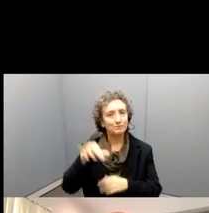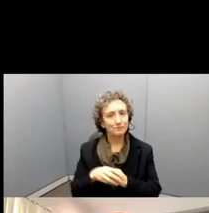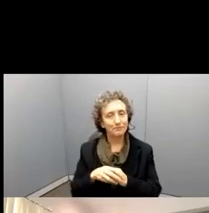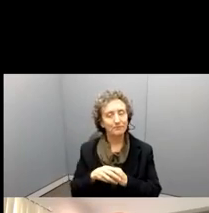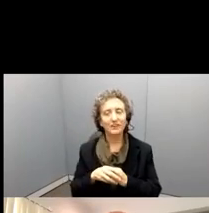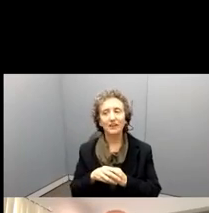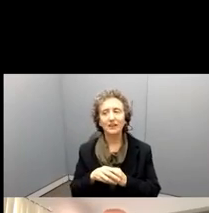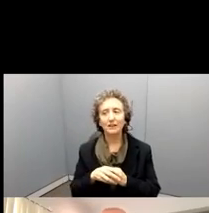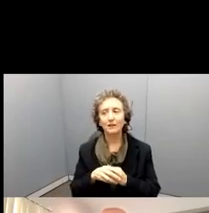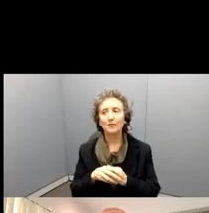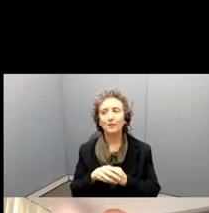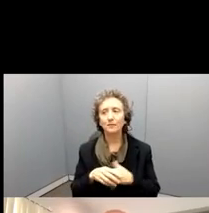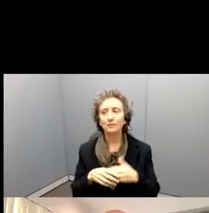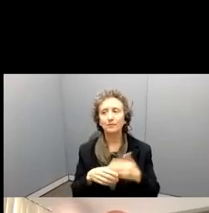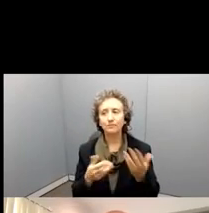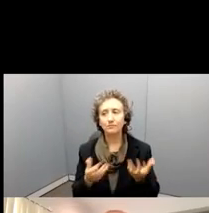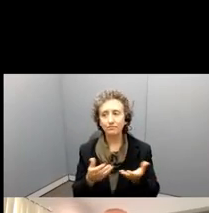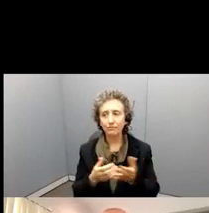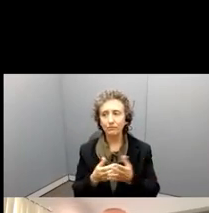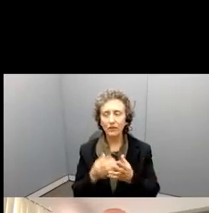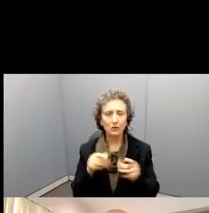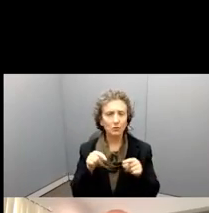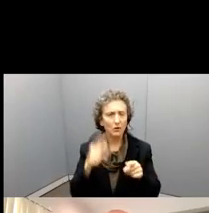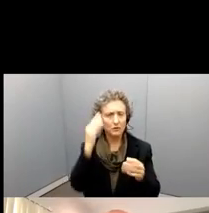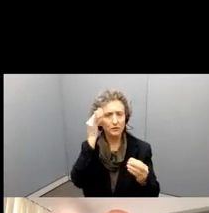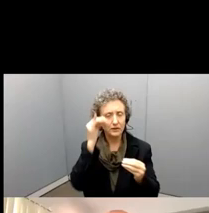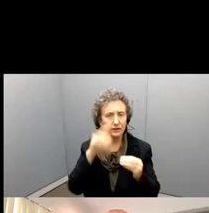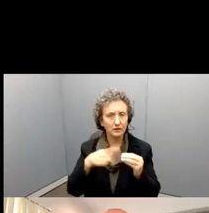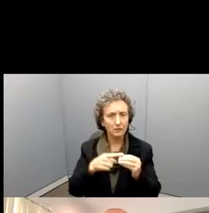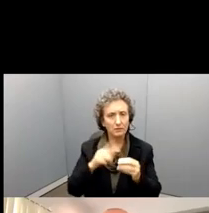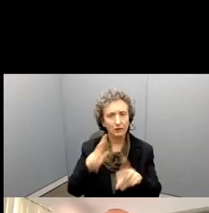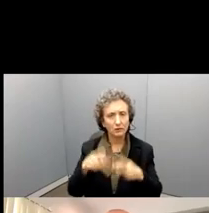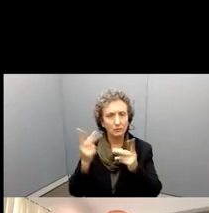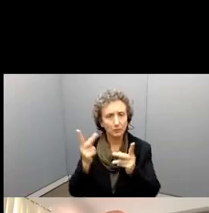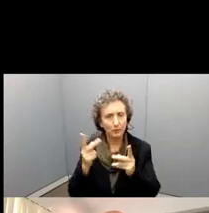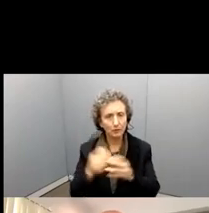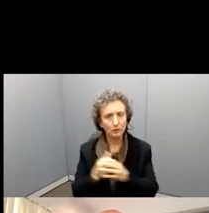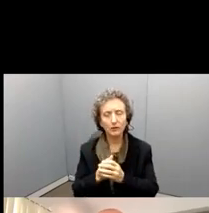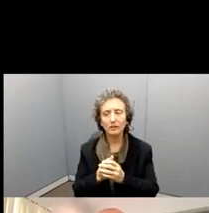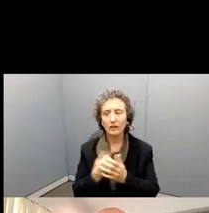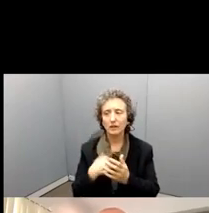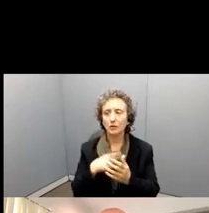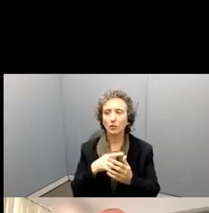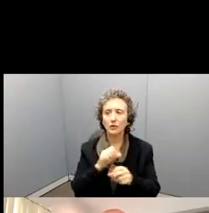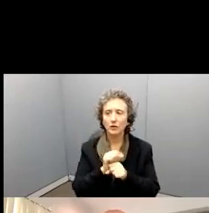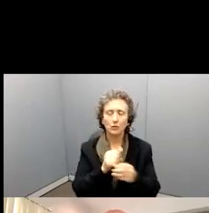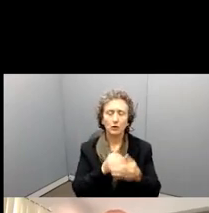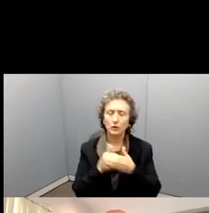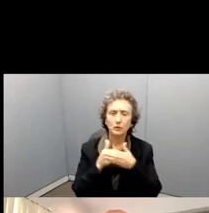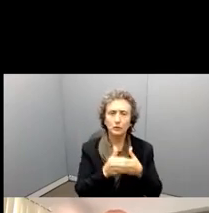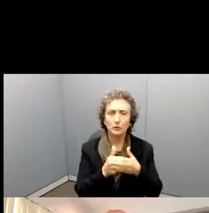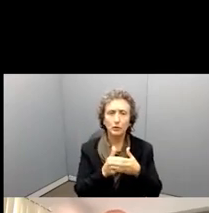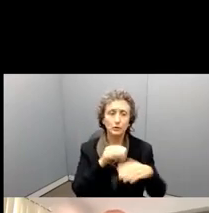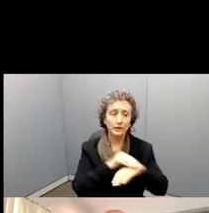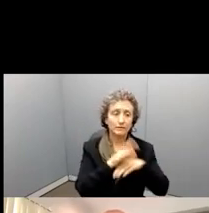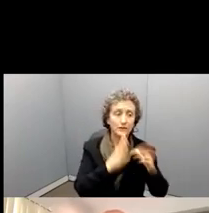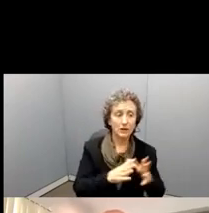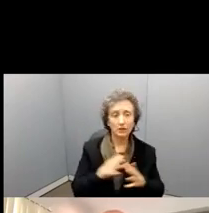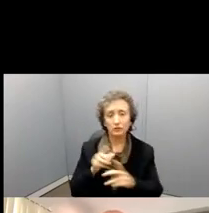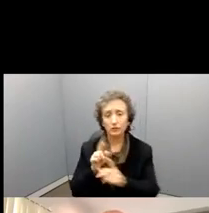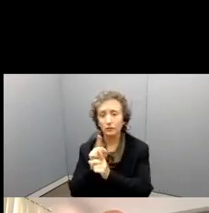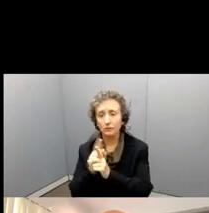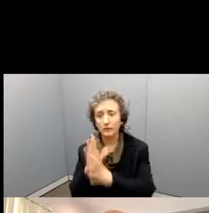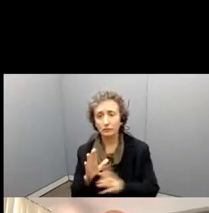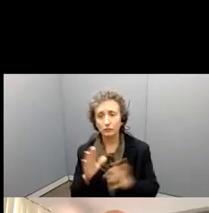um, proposals, I always say work very closely with your advisor and your mentors, uh, at your institution,